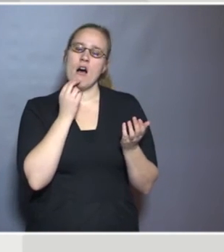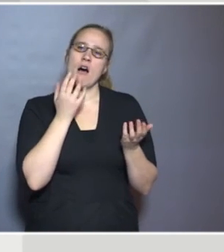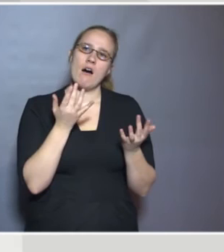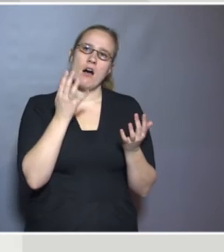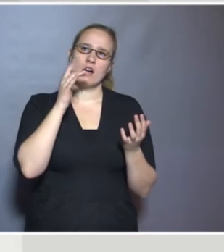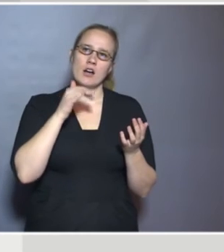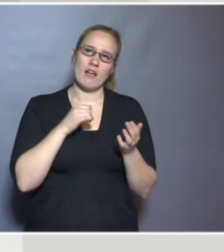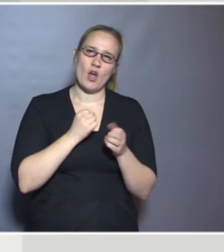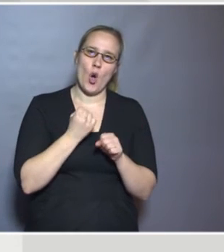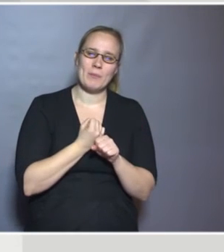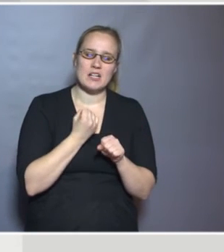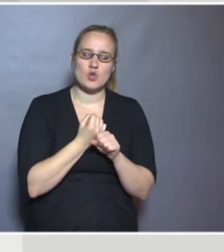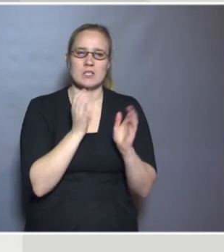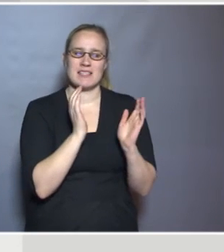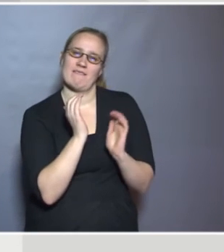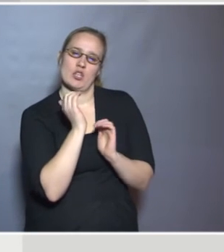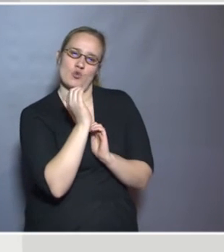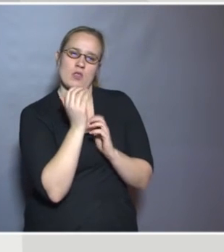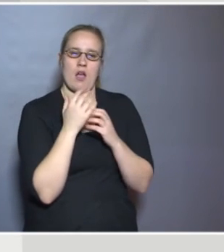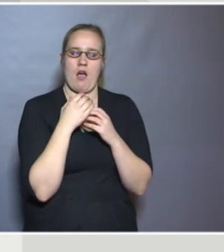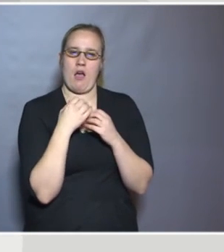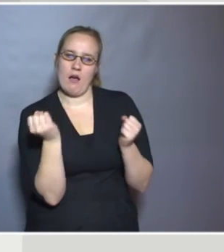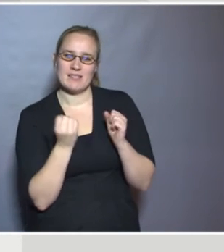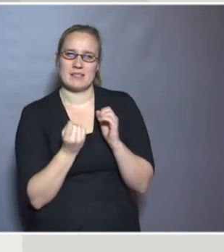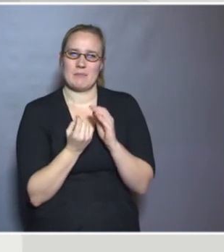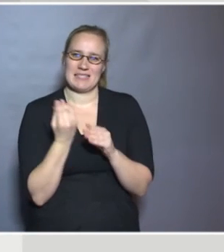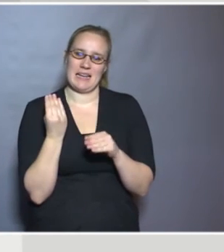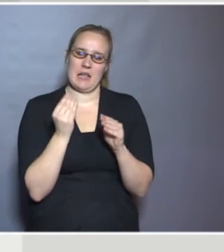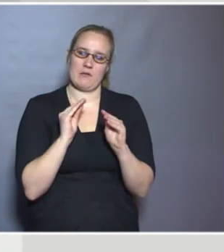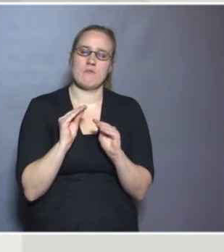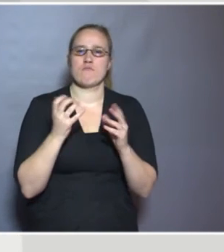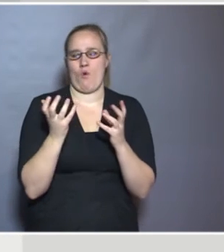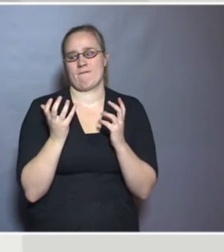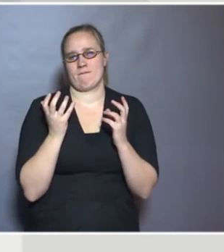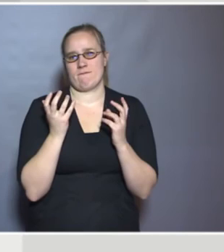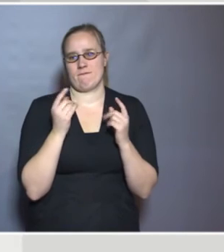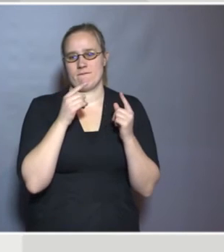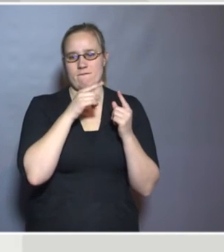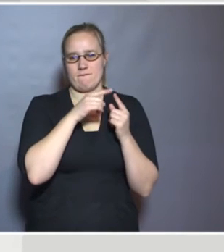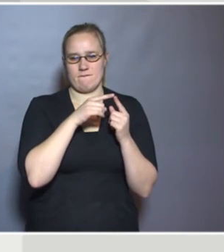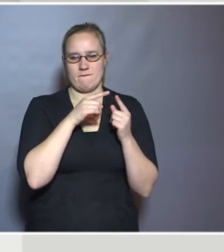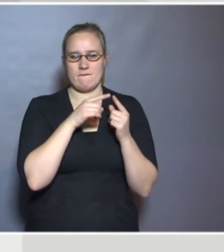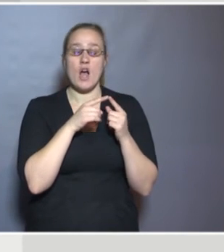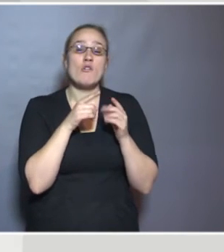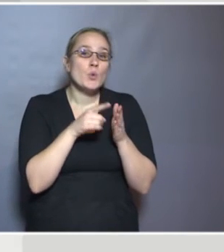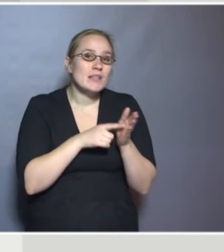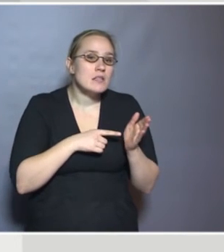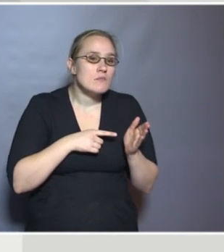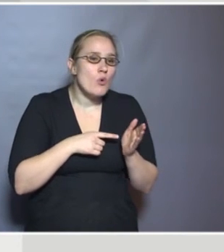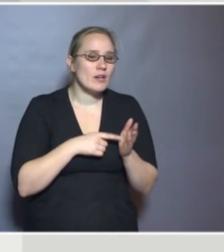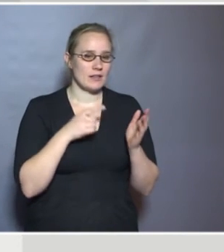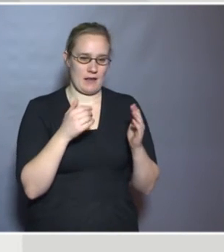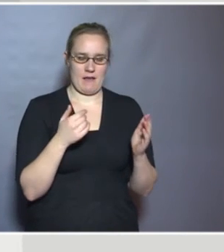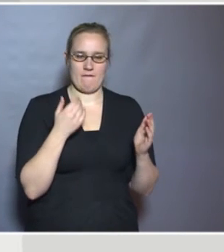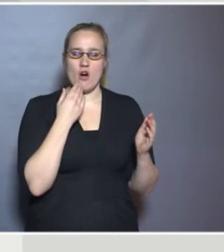operational definition of special educational needs. And the starting point for this